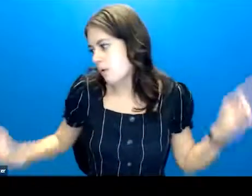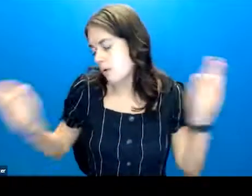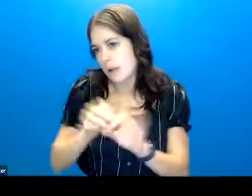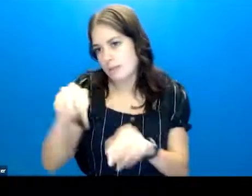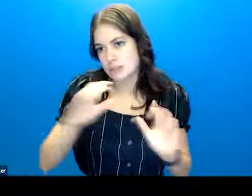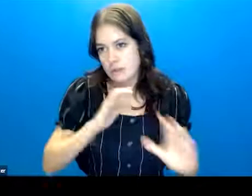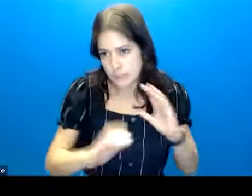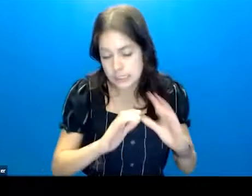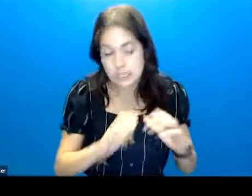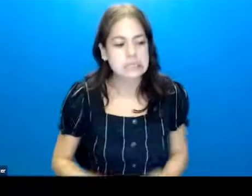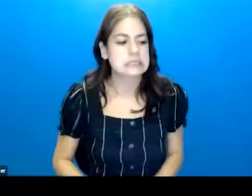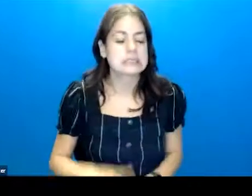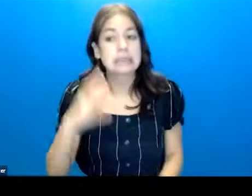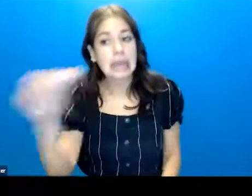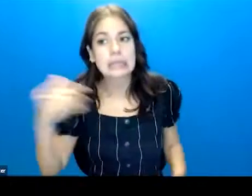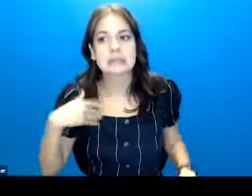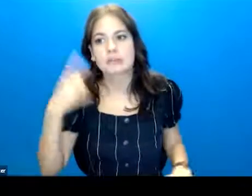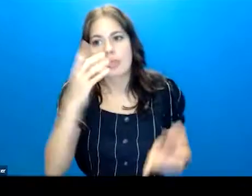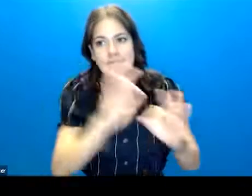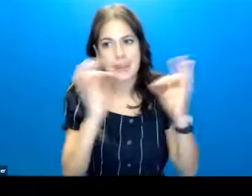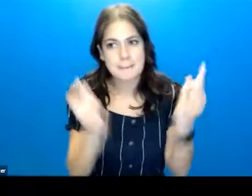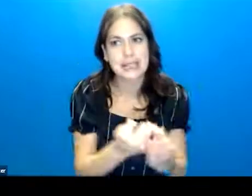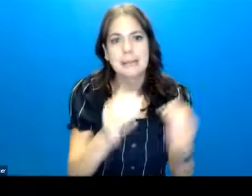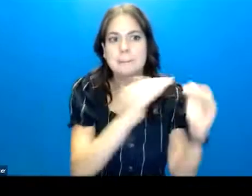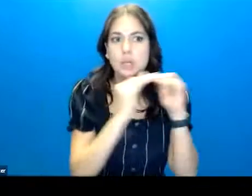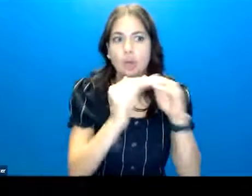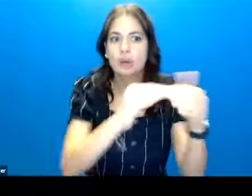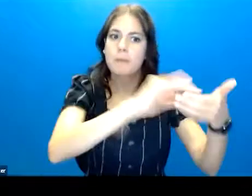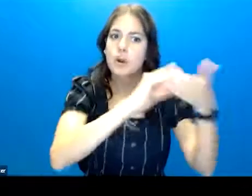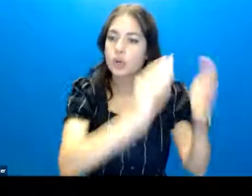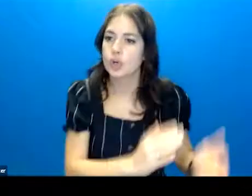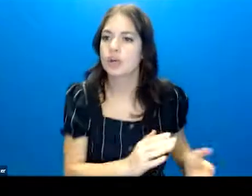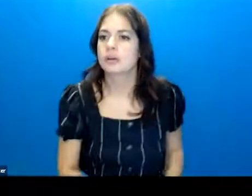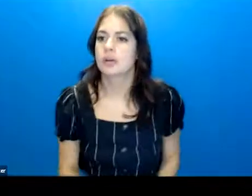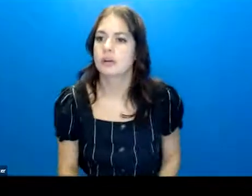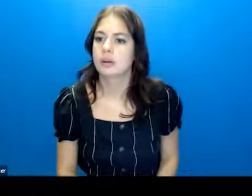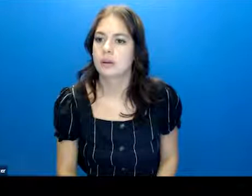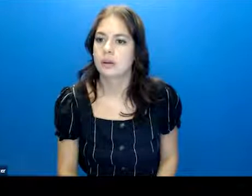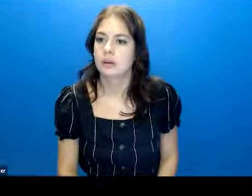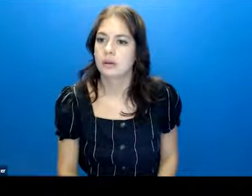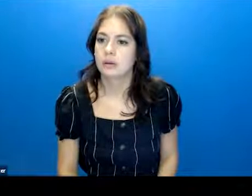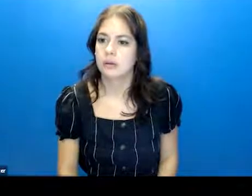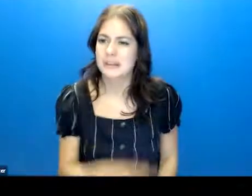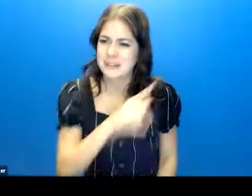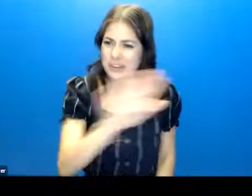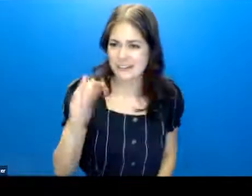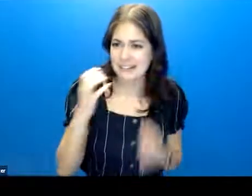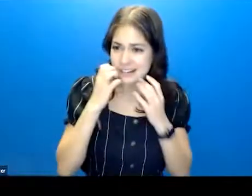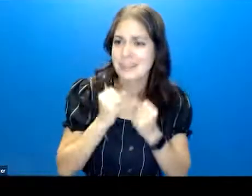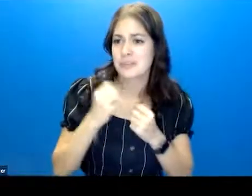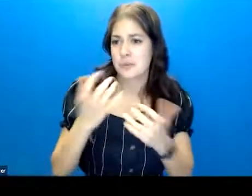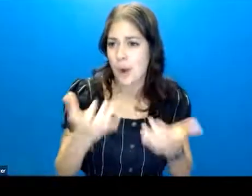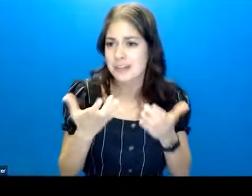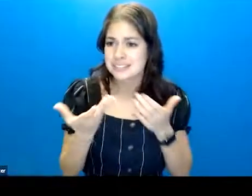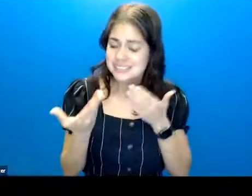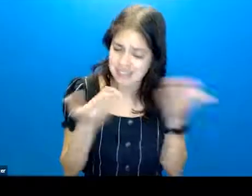Um, and to the family peer side. When your loved one is wanting